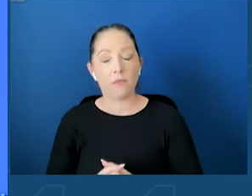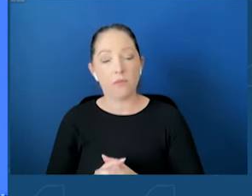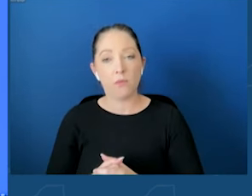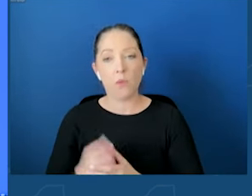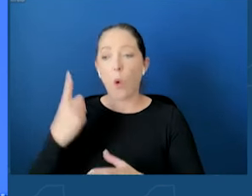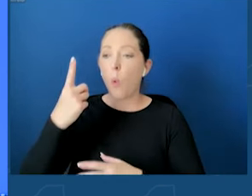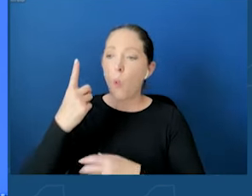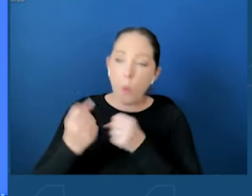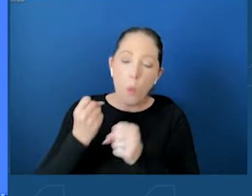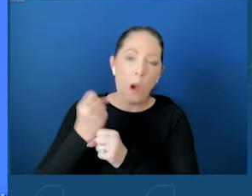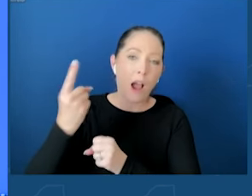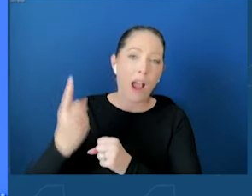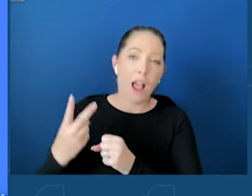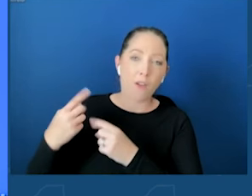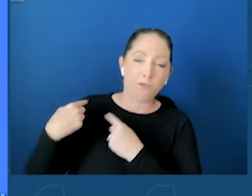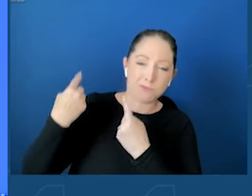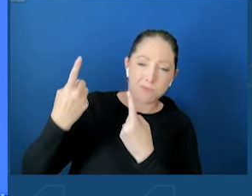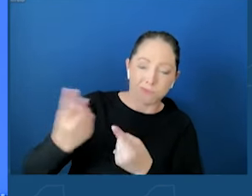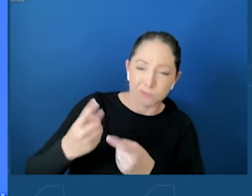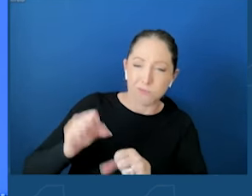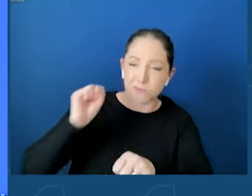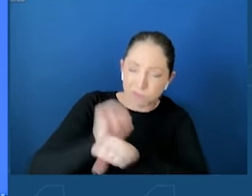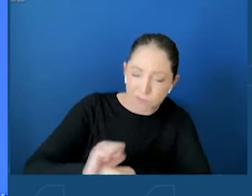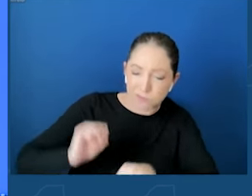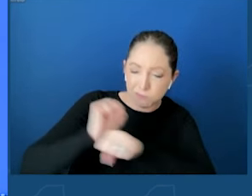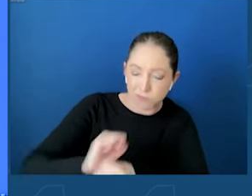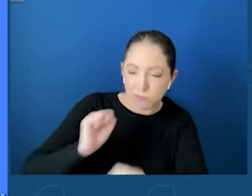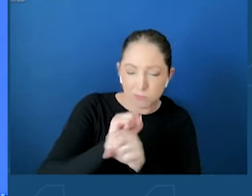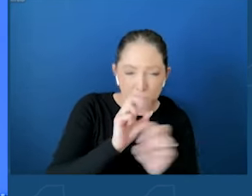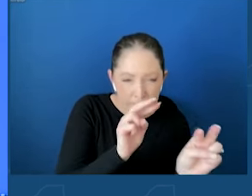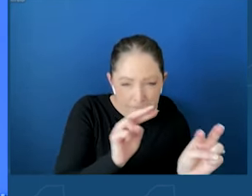happening in other states and at the national level.